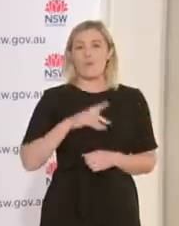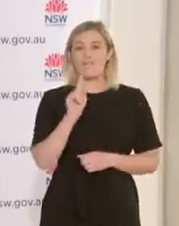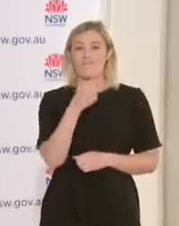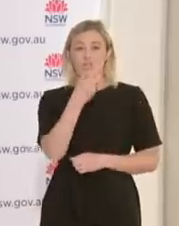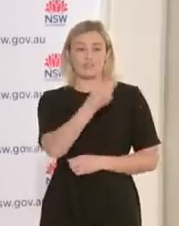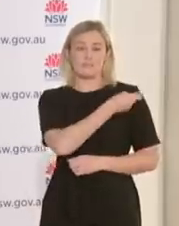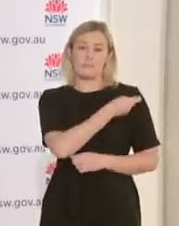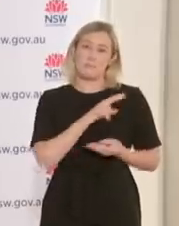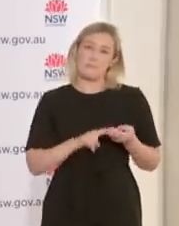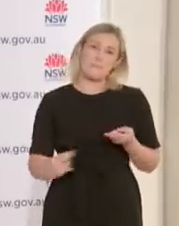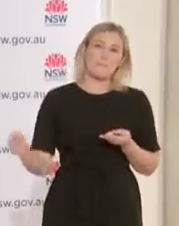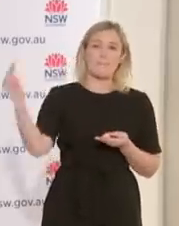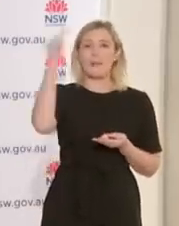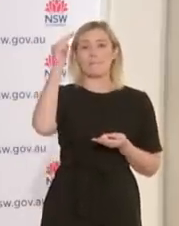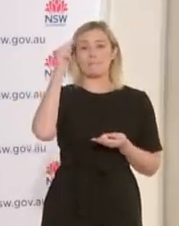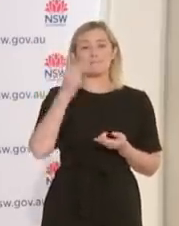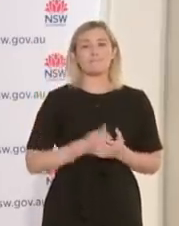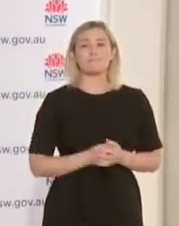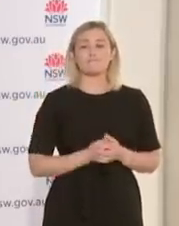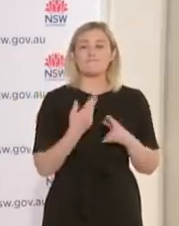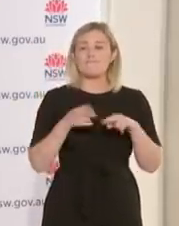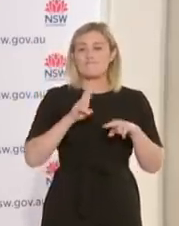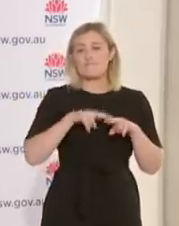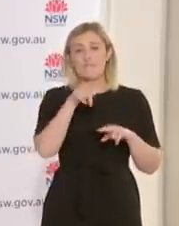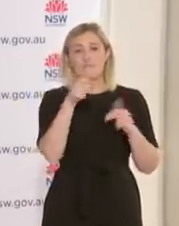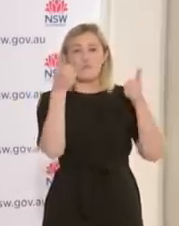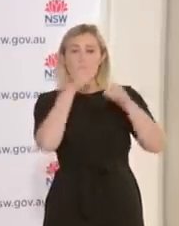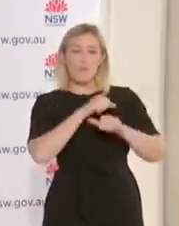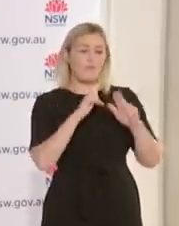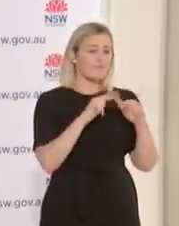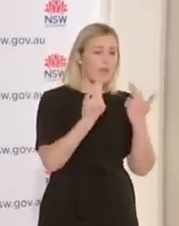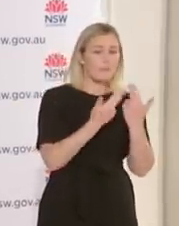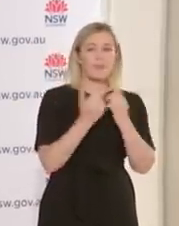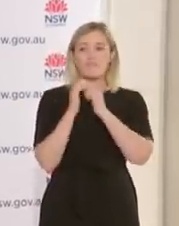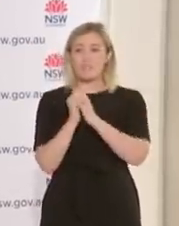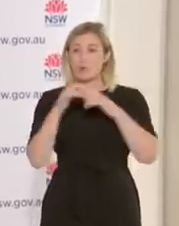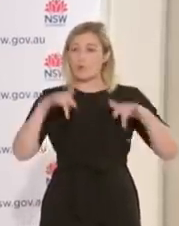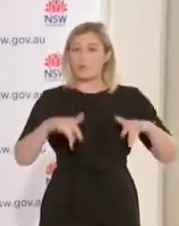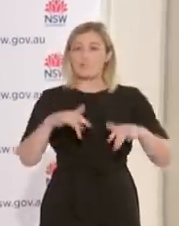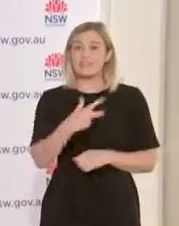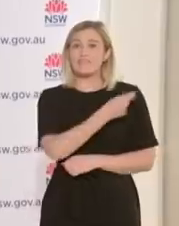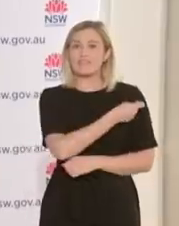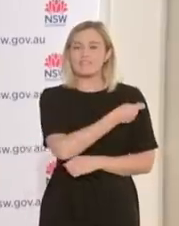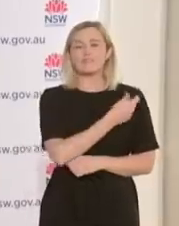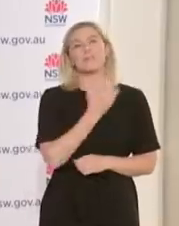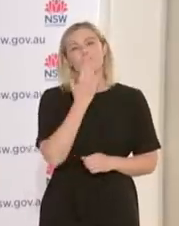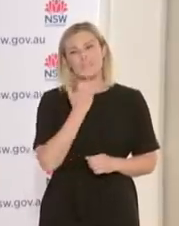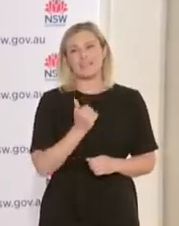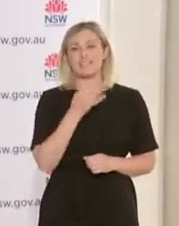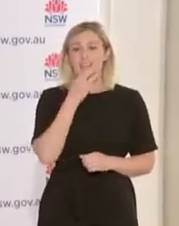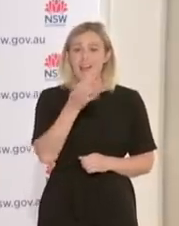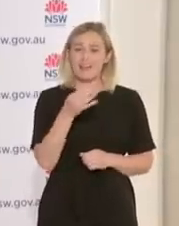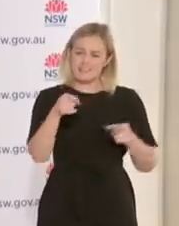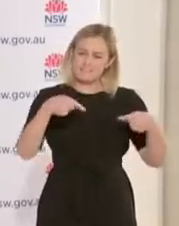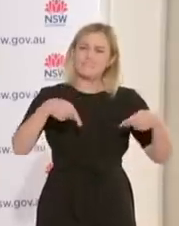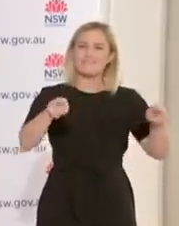as possible. So if you know anybody in your circle of family or friends who hasn't been vaccinated please please encourage them to do so.